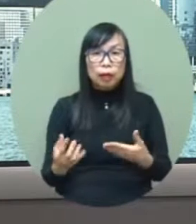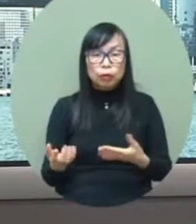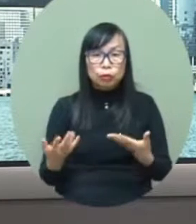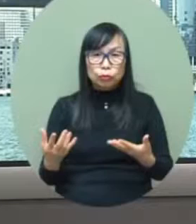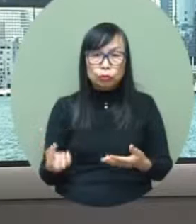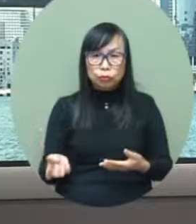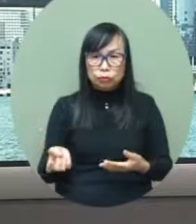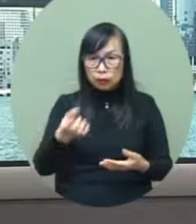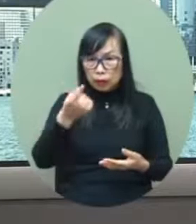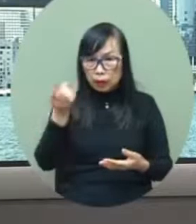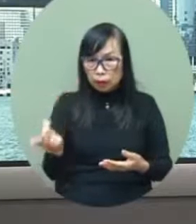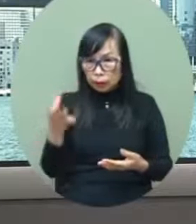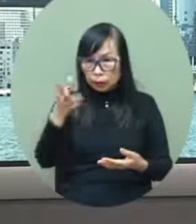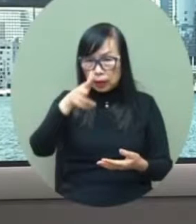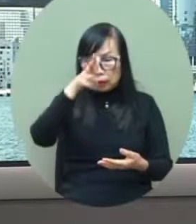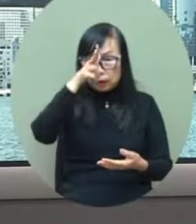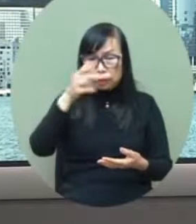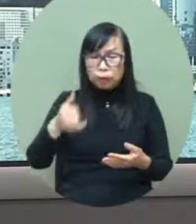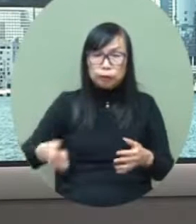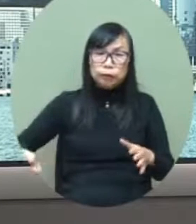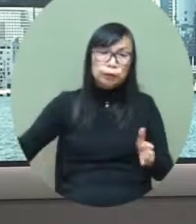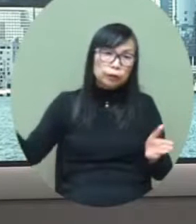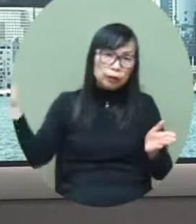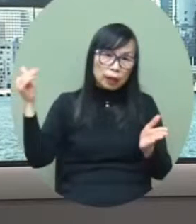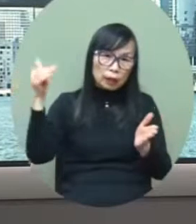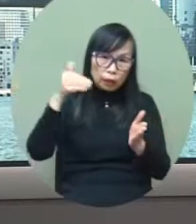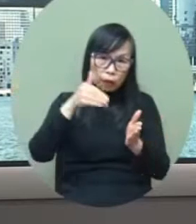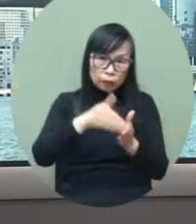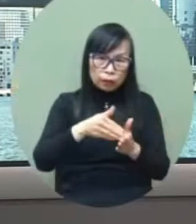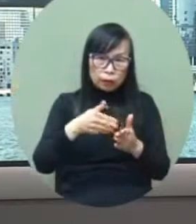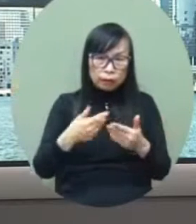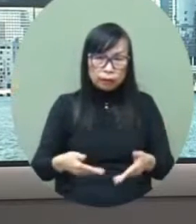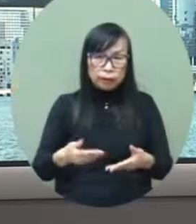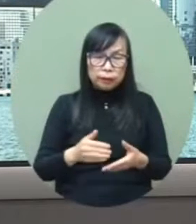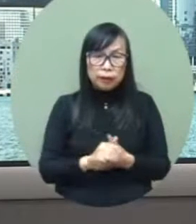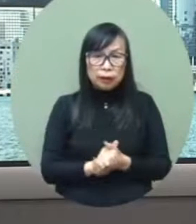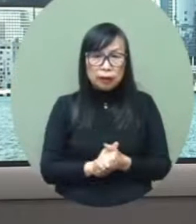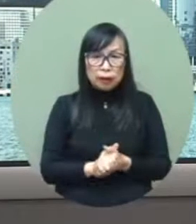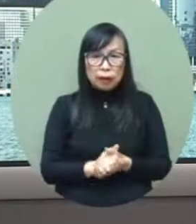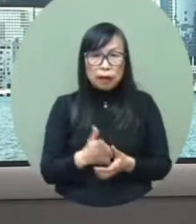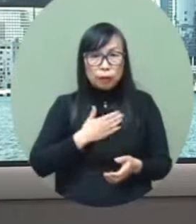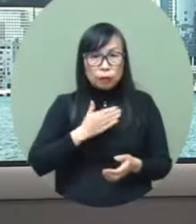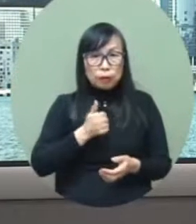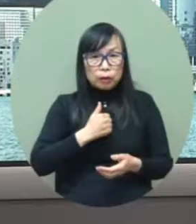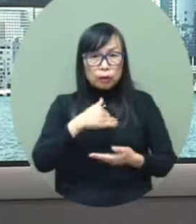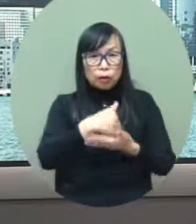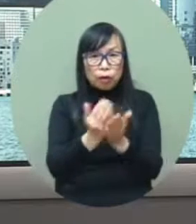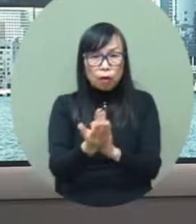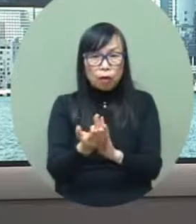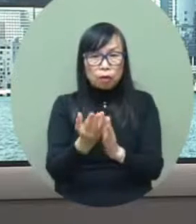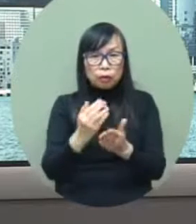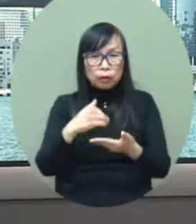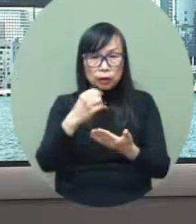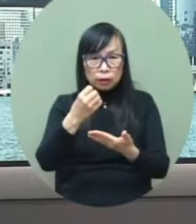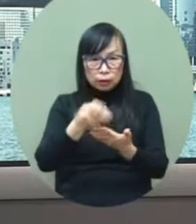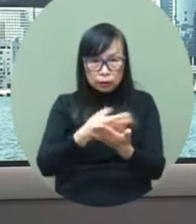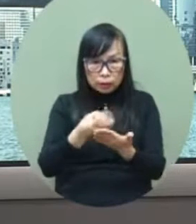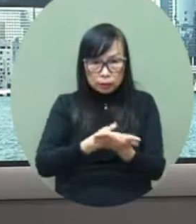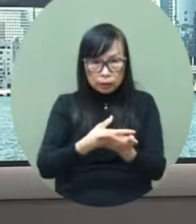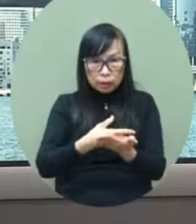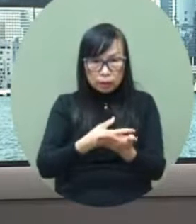preparing various measures so as to open up hong kong and make